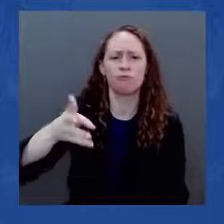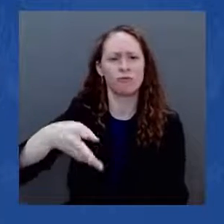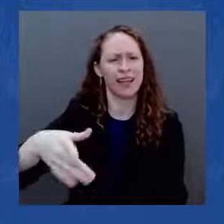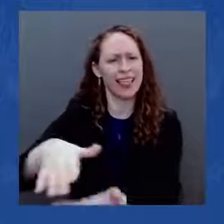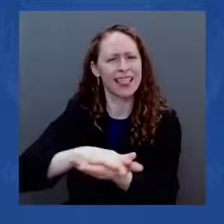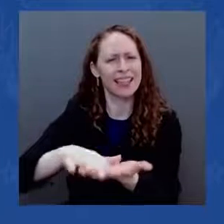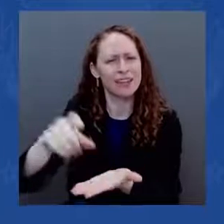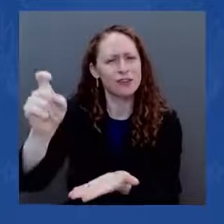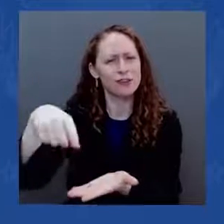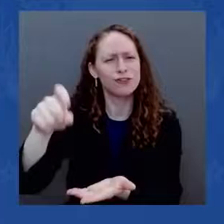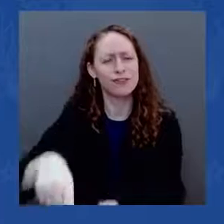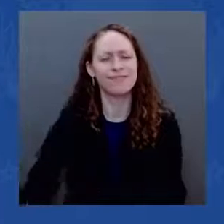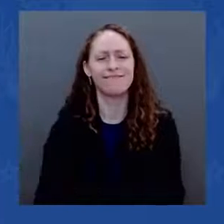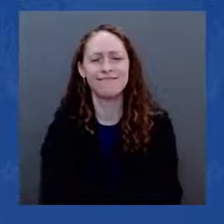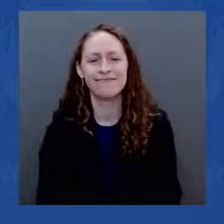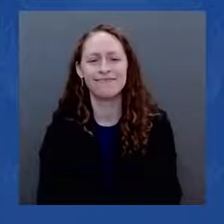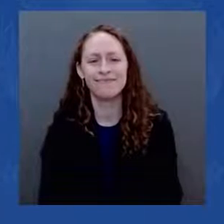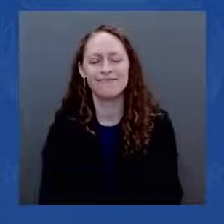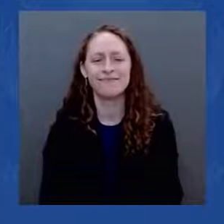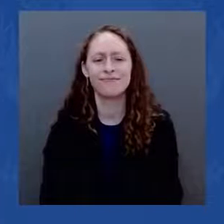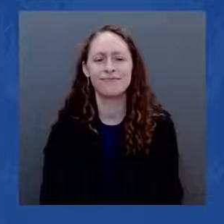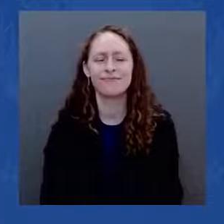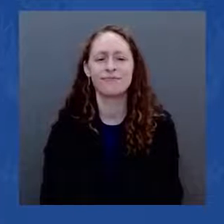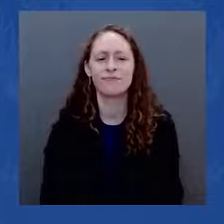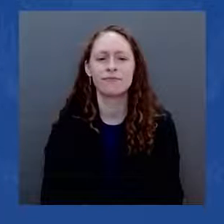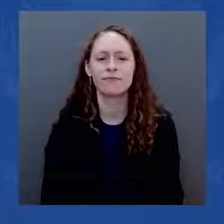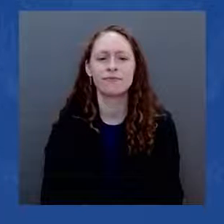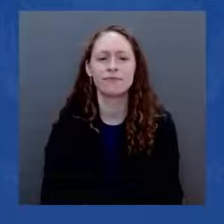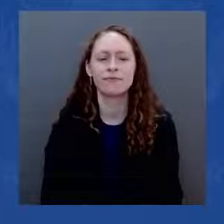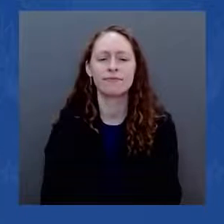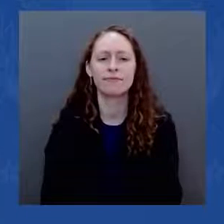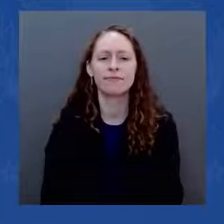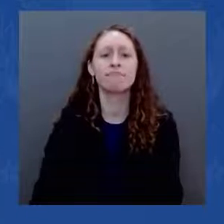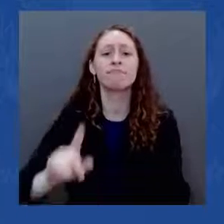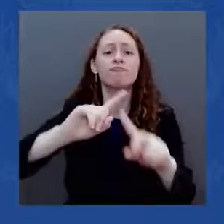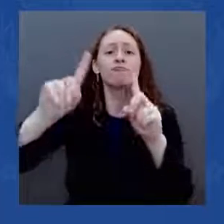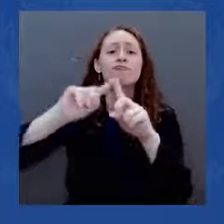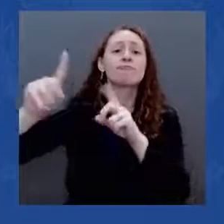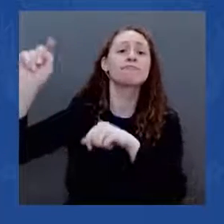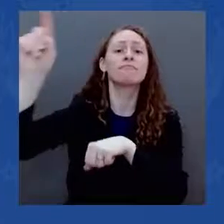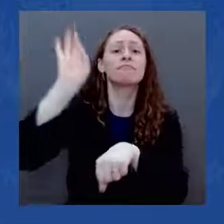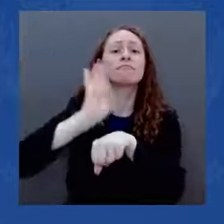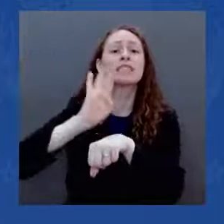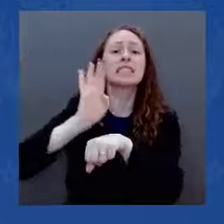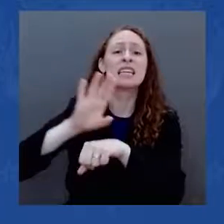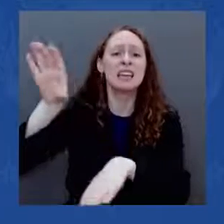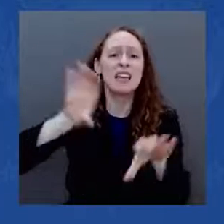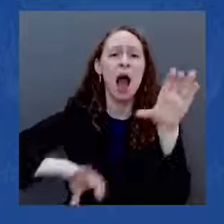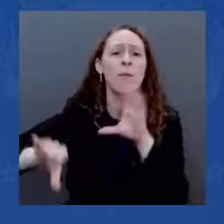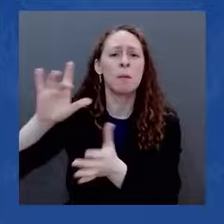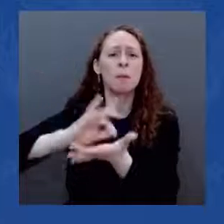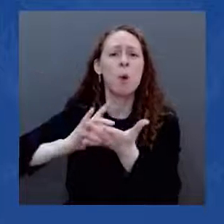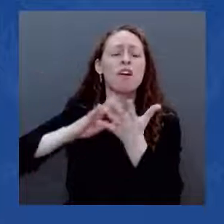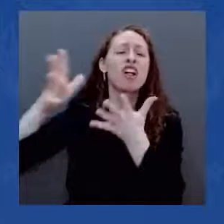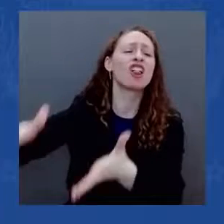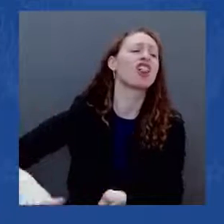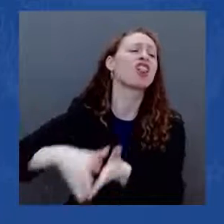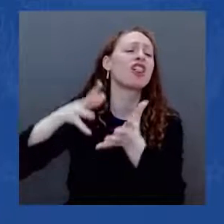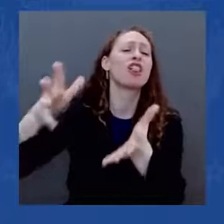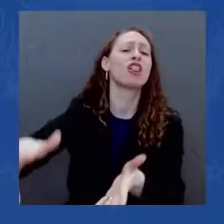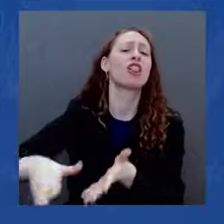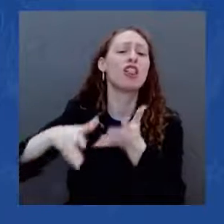have stricken entire communities and getting back to holding polluters accountable to keep that pollution from happening in the first place.